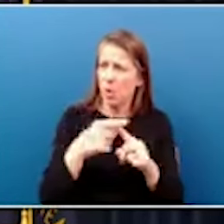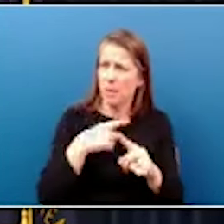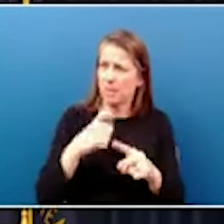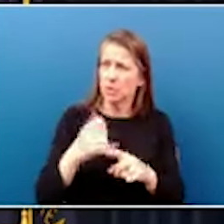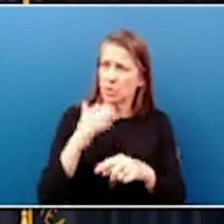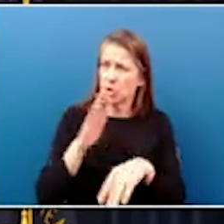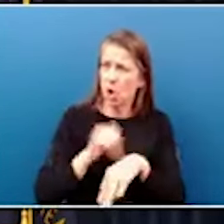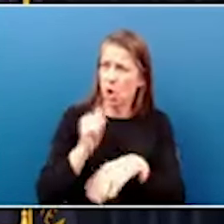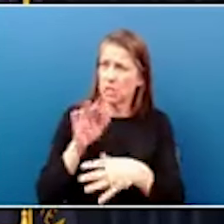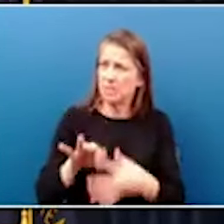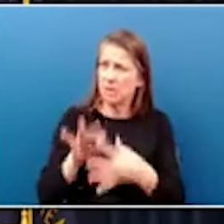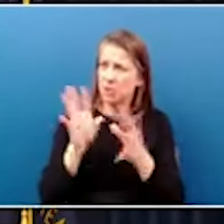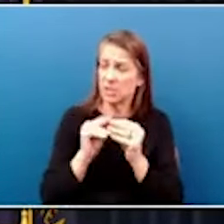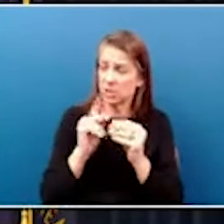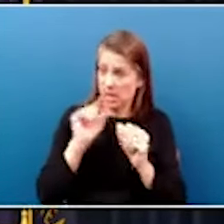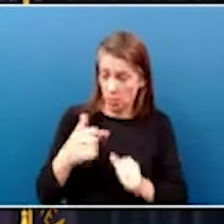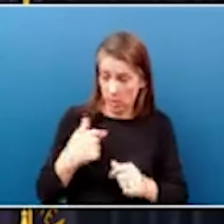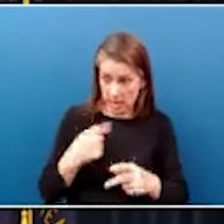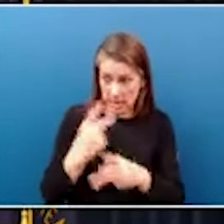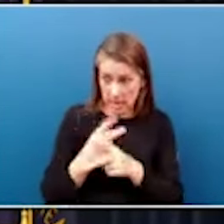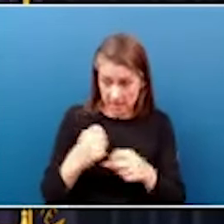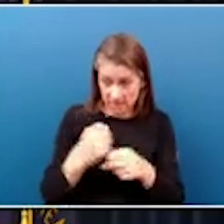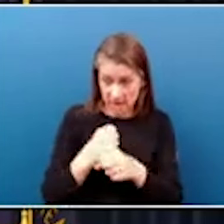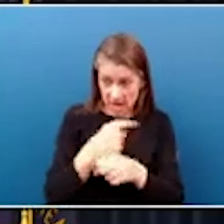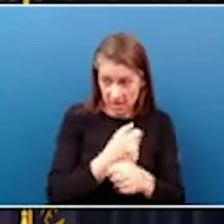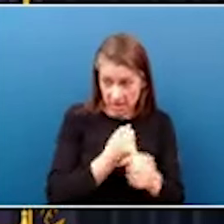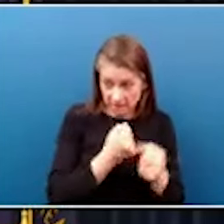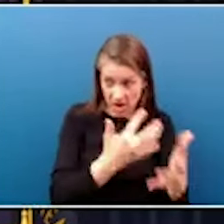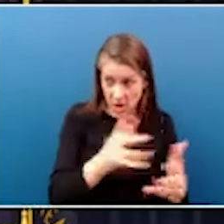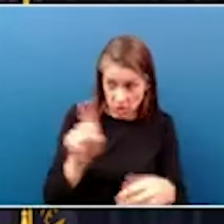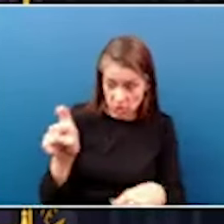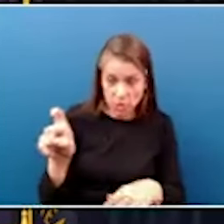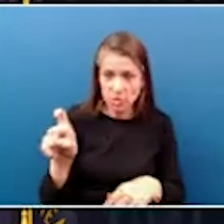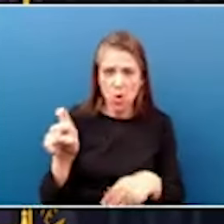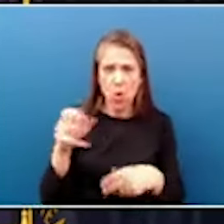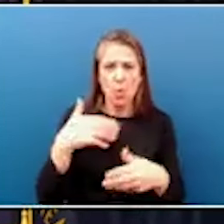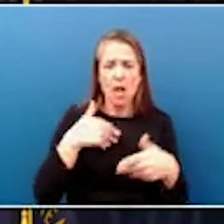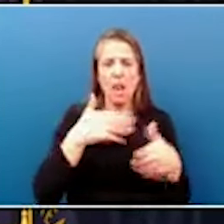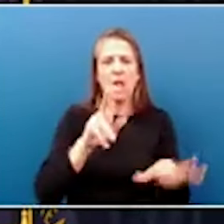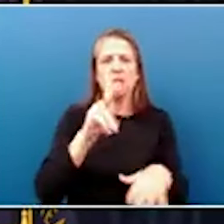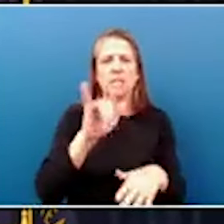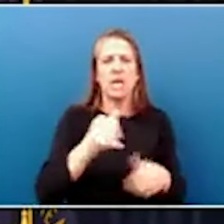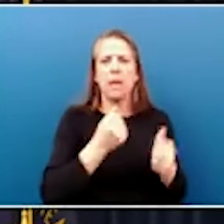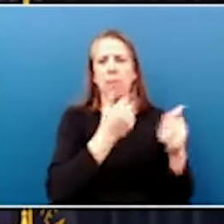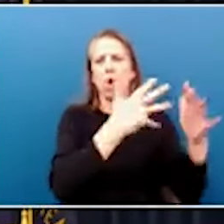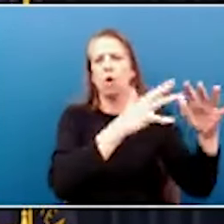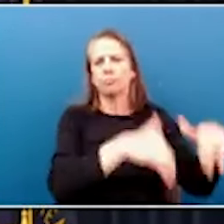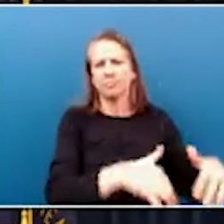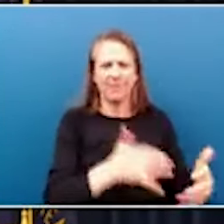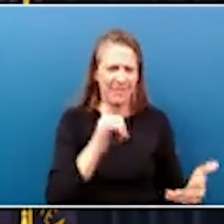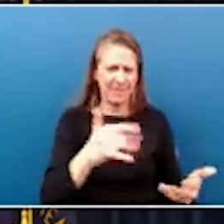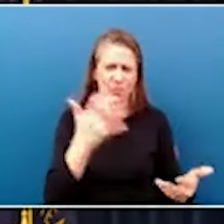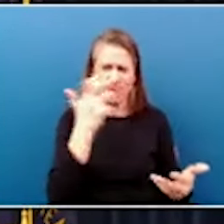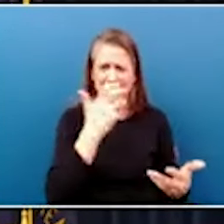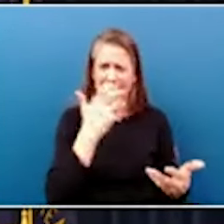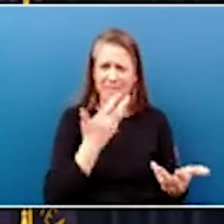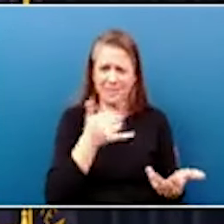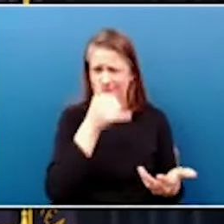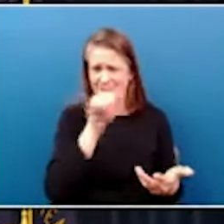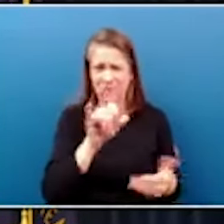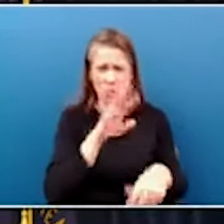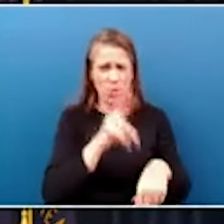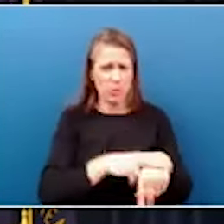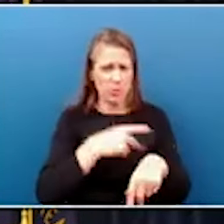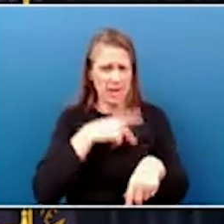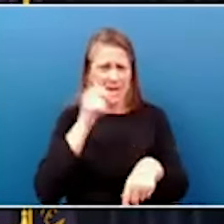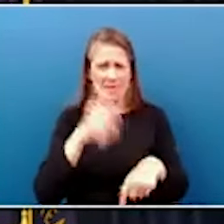and say, can we continue to fight wildfires or we let parts of Kentucky burn? I mean, that is ridiculous. Of course, we have to continue to fight